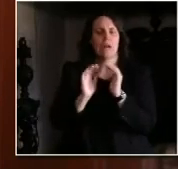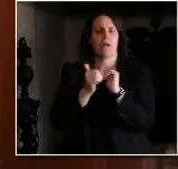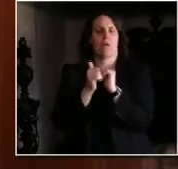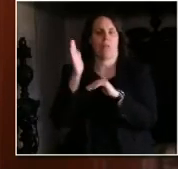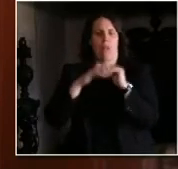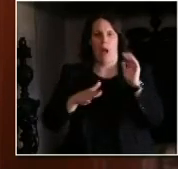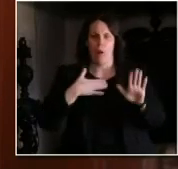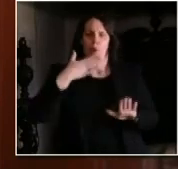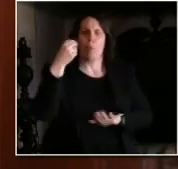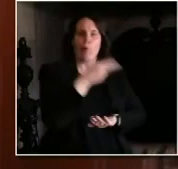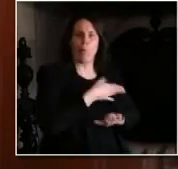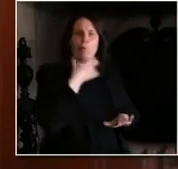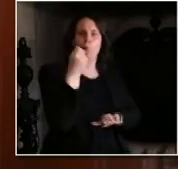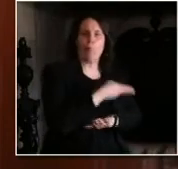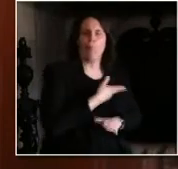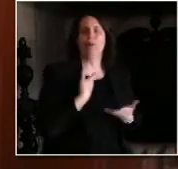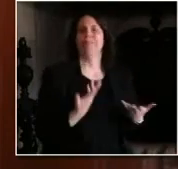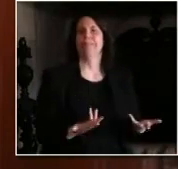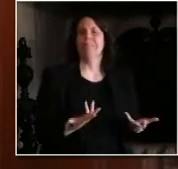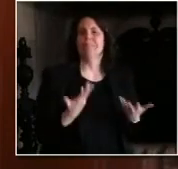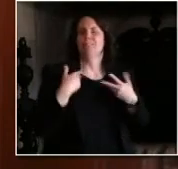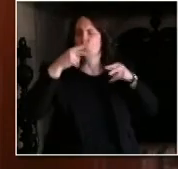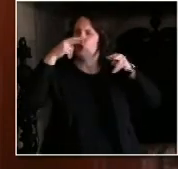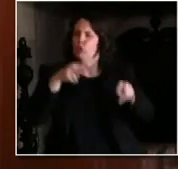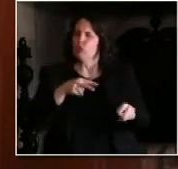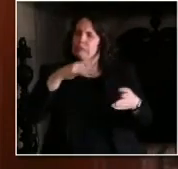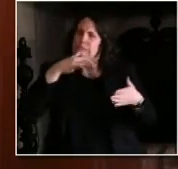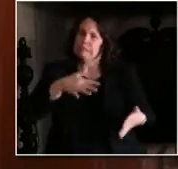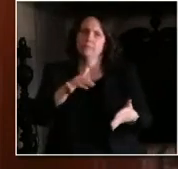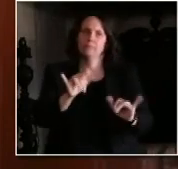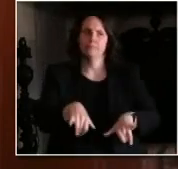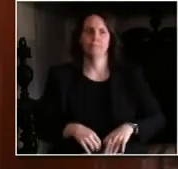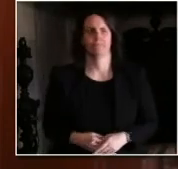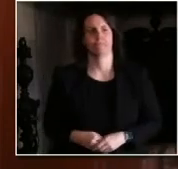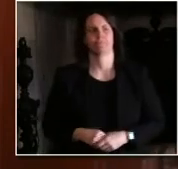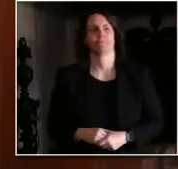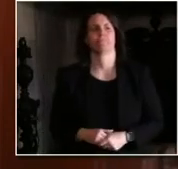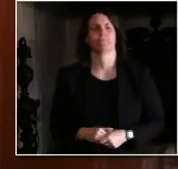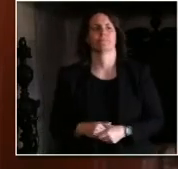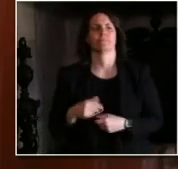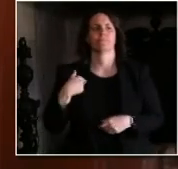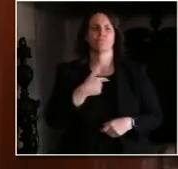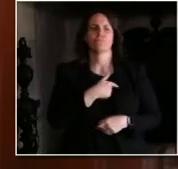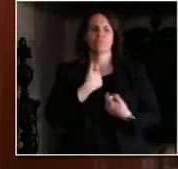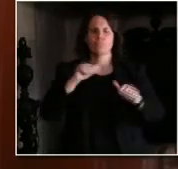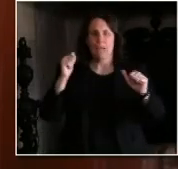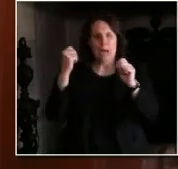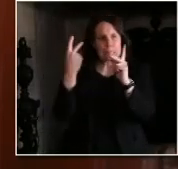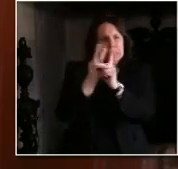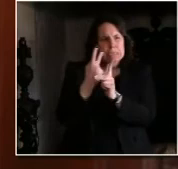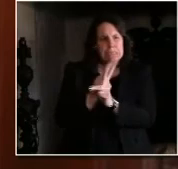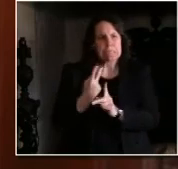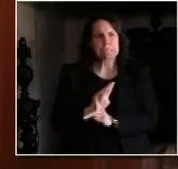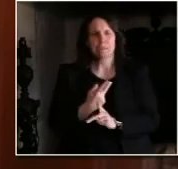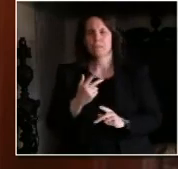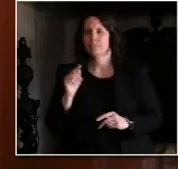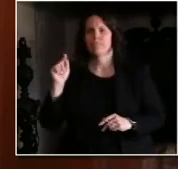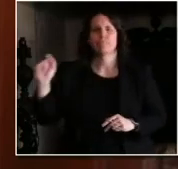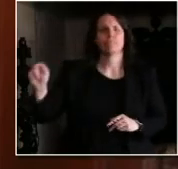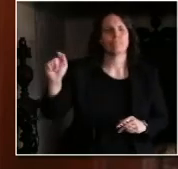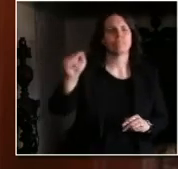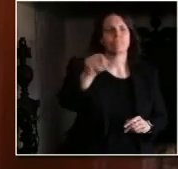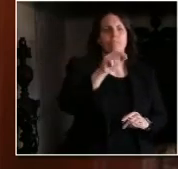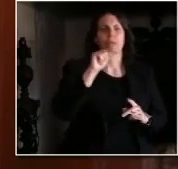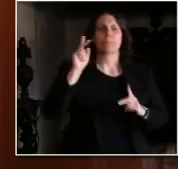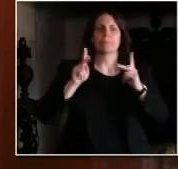The state continues to pursue this equipment through every avenue. Our members of Congress are great partners in pushing the federal